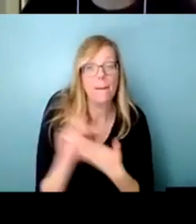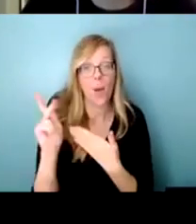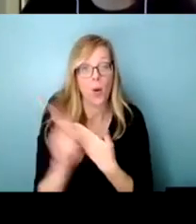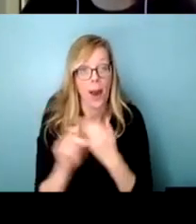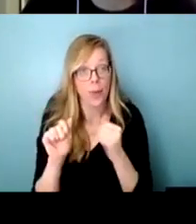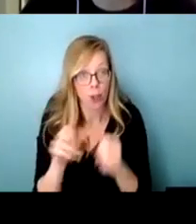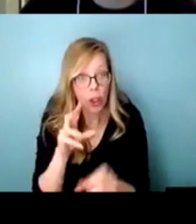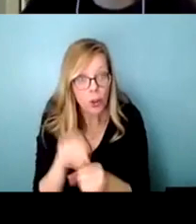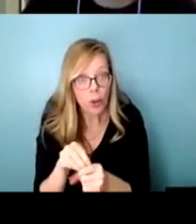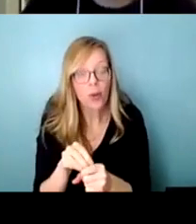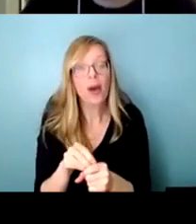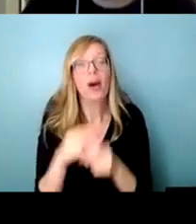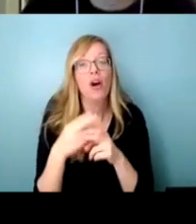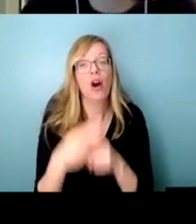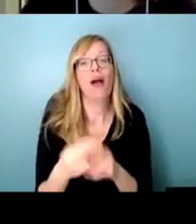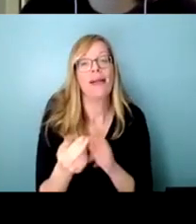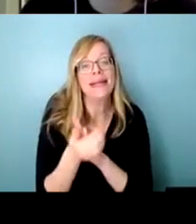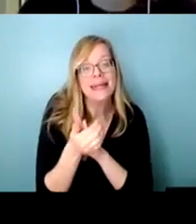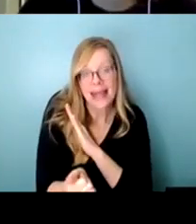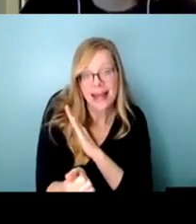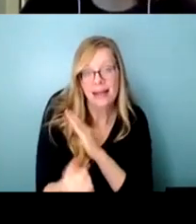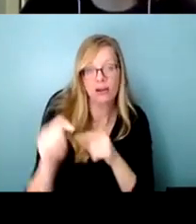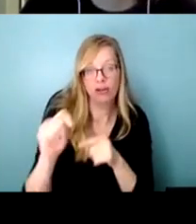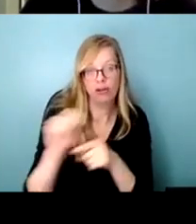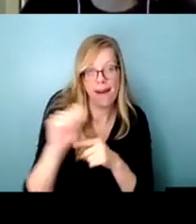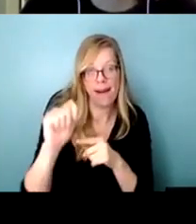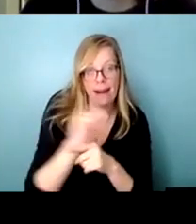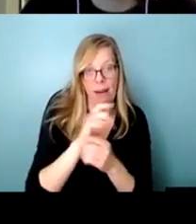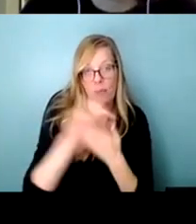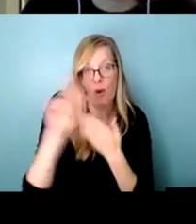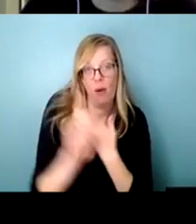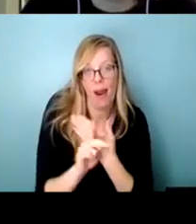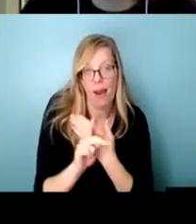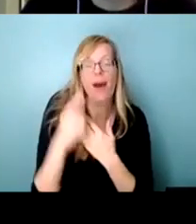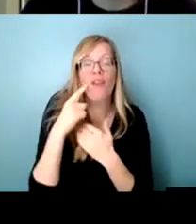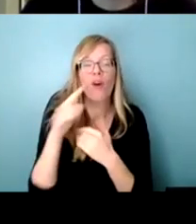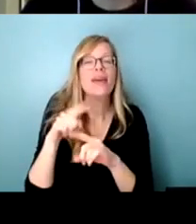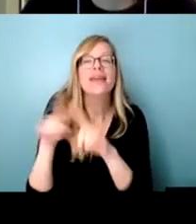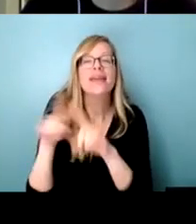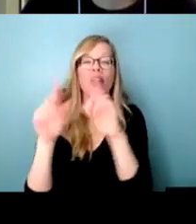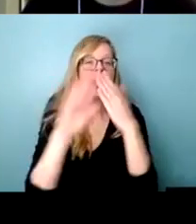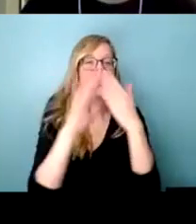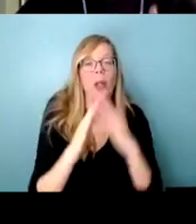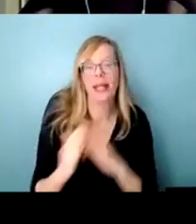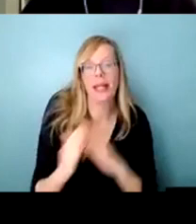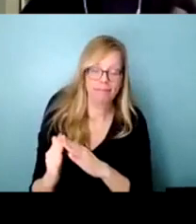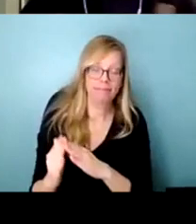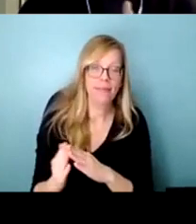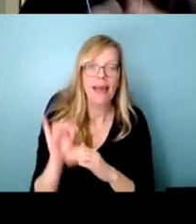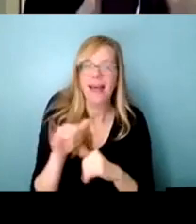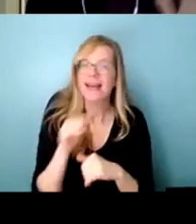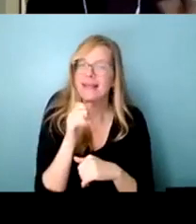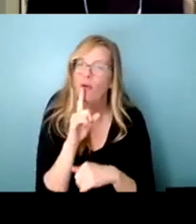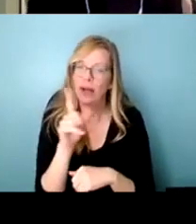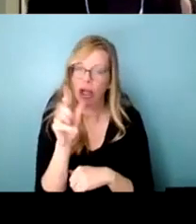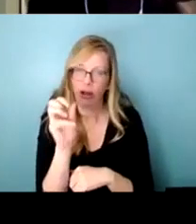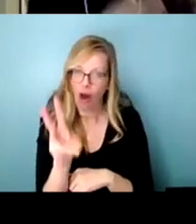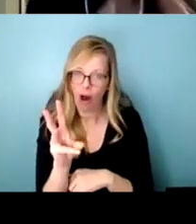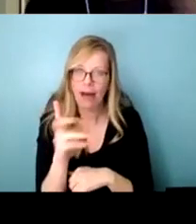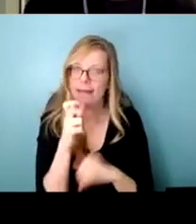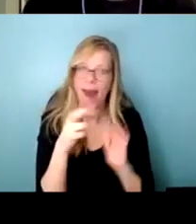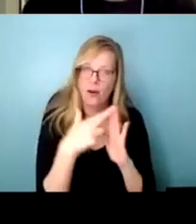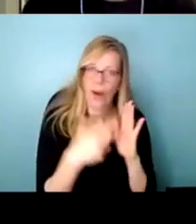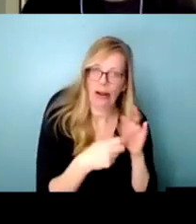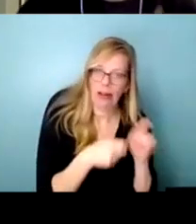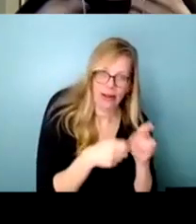include something like skills training programs um for for people in different communities so so that's it's not really a law and